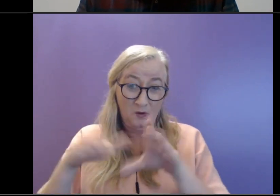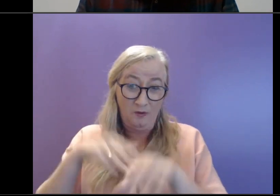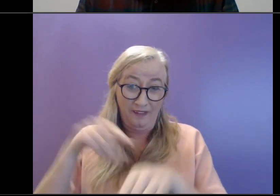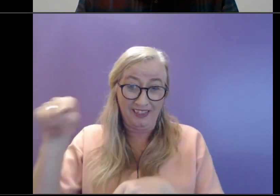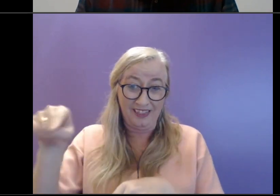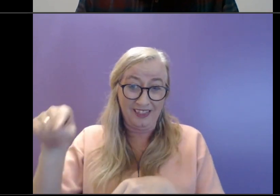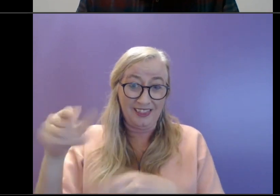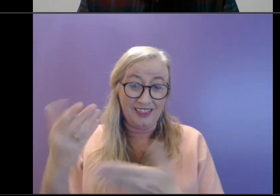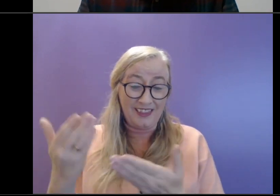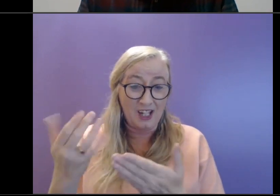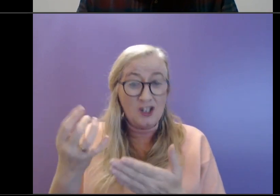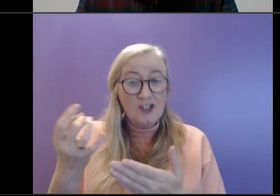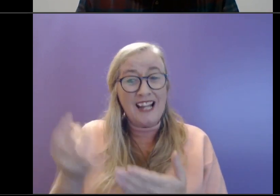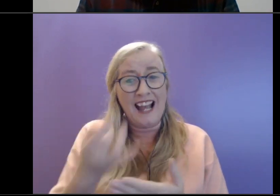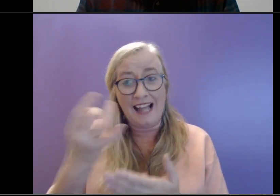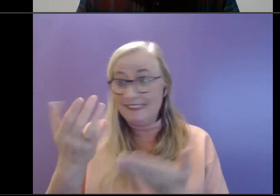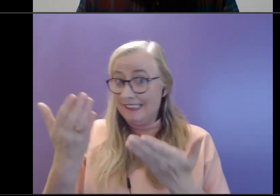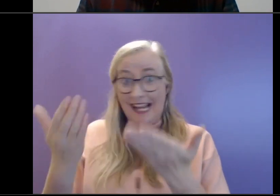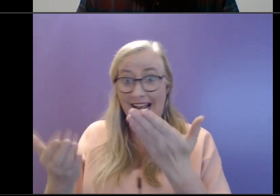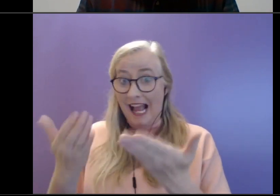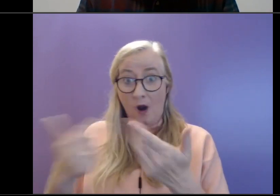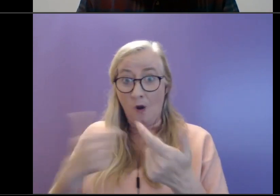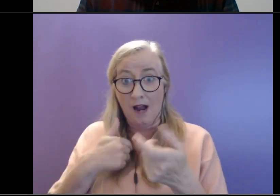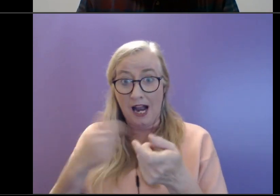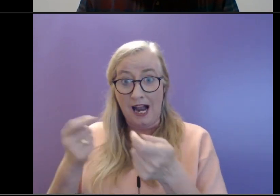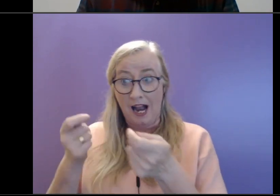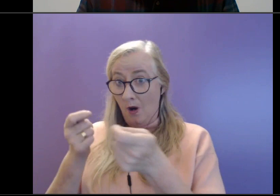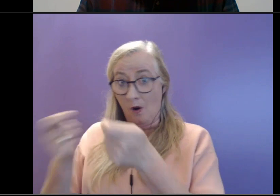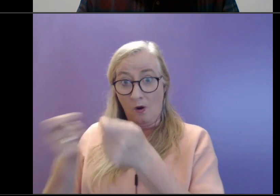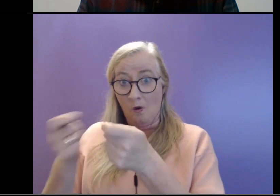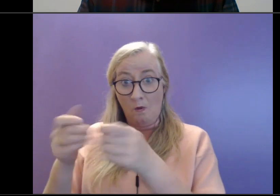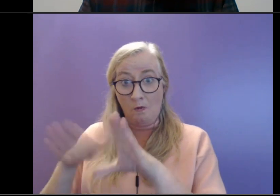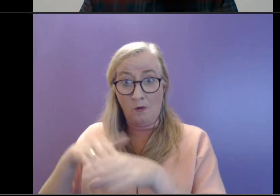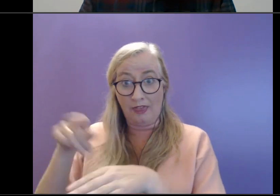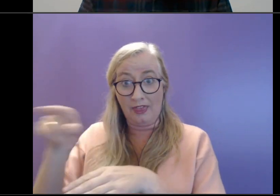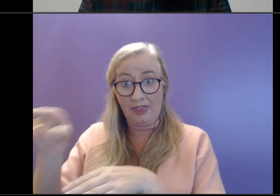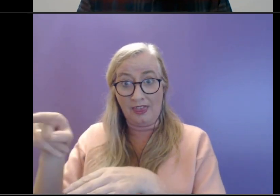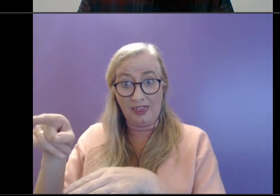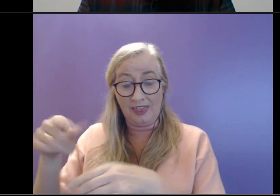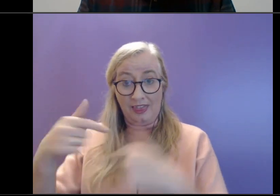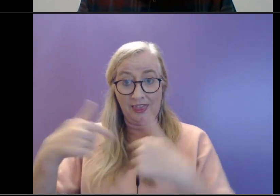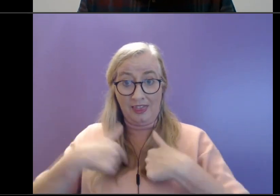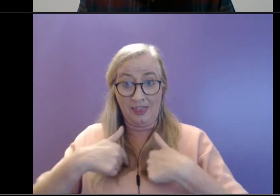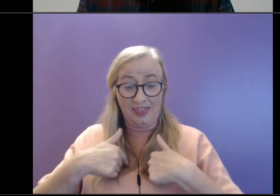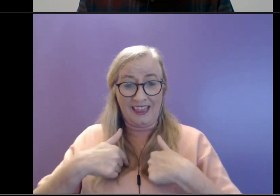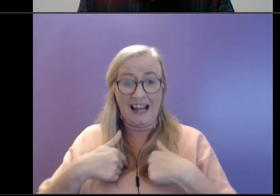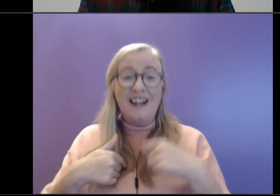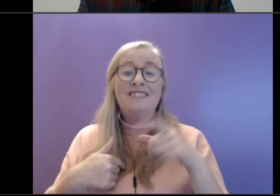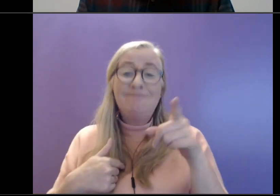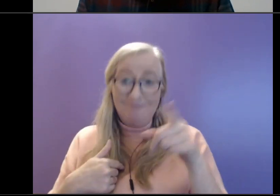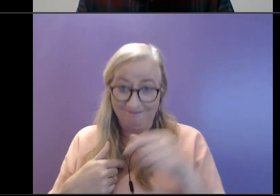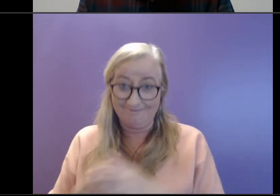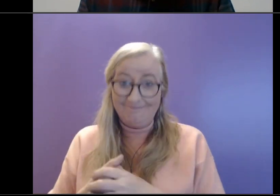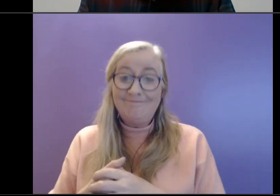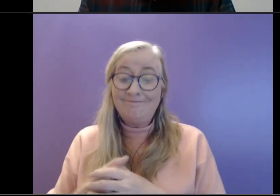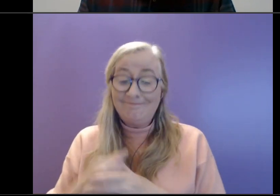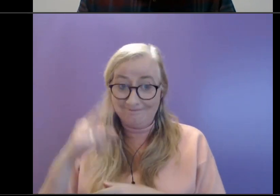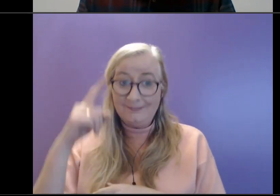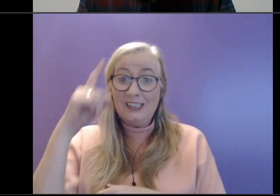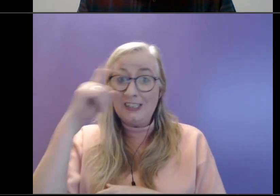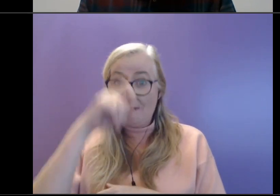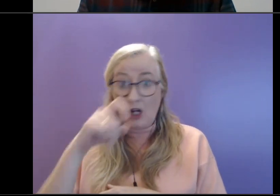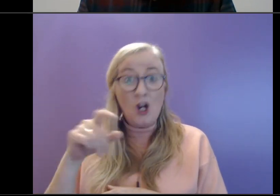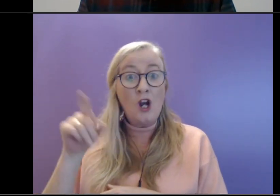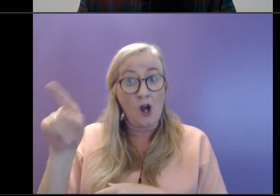She's asking, how do I manage this feeling of guilt? OK, that's a difficult one. And school refusal